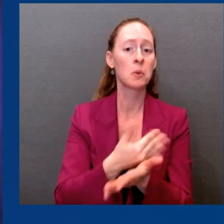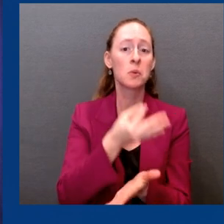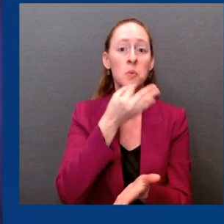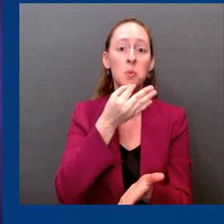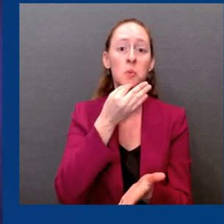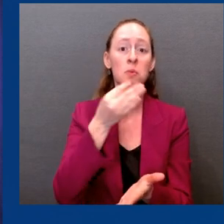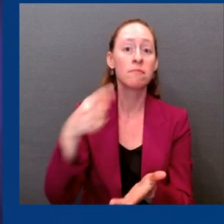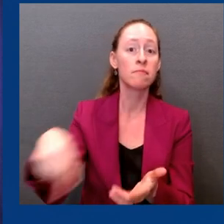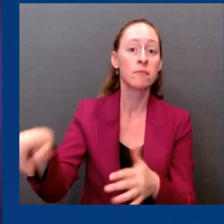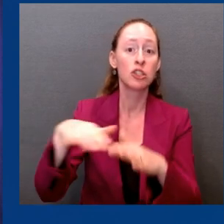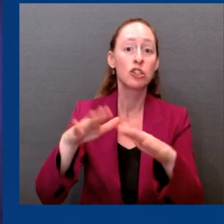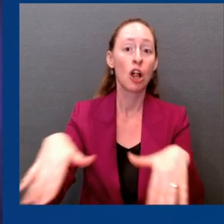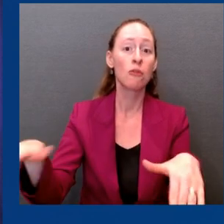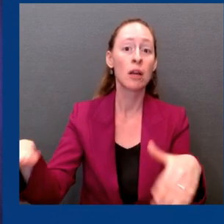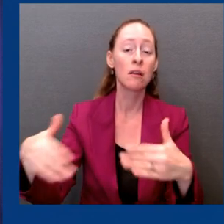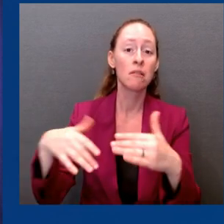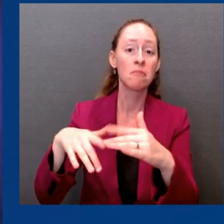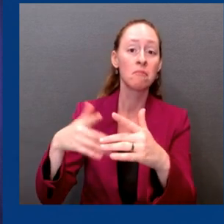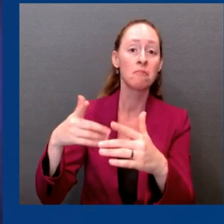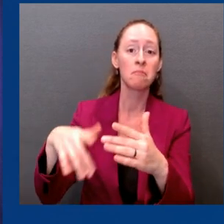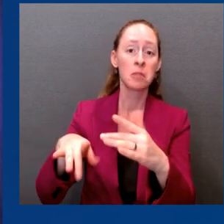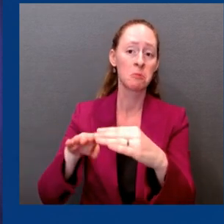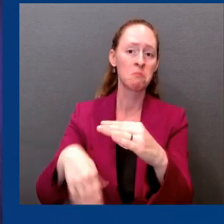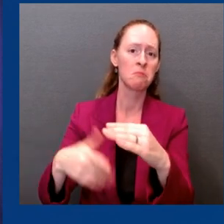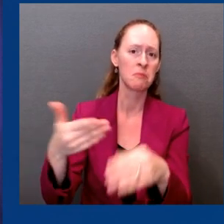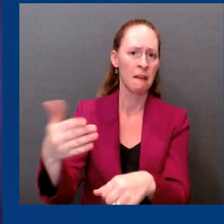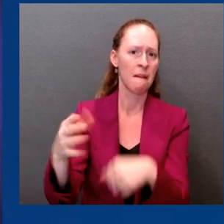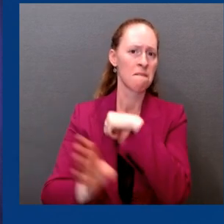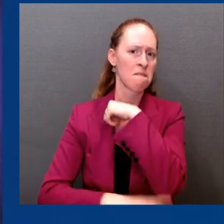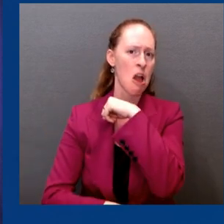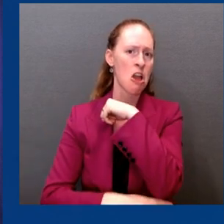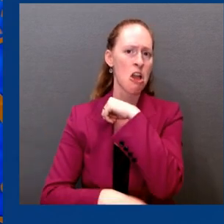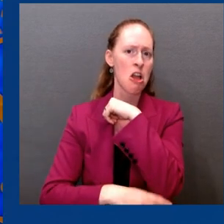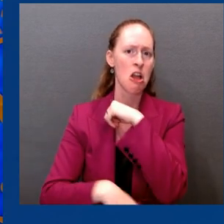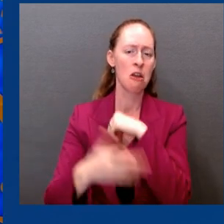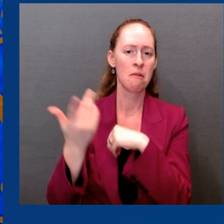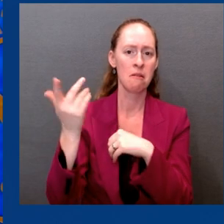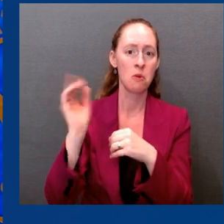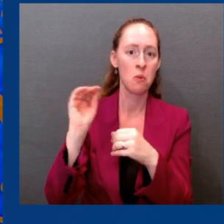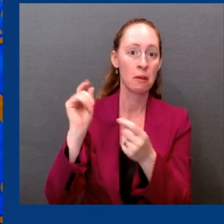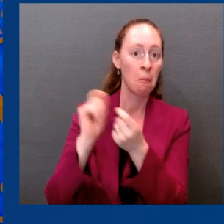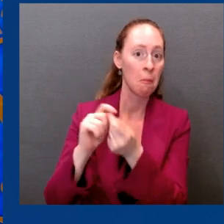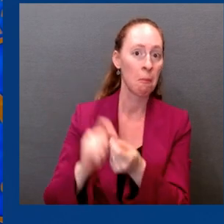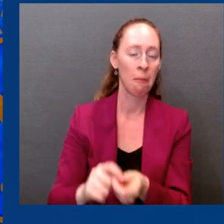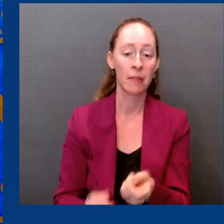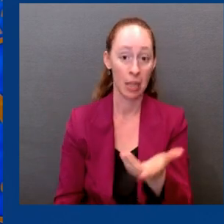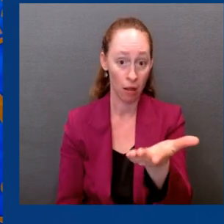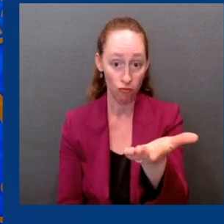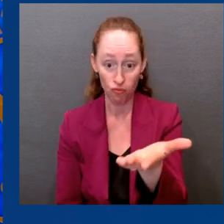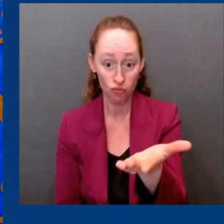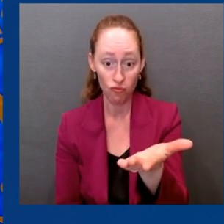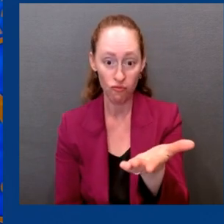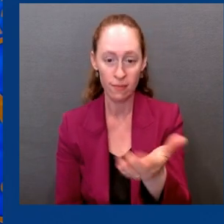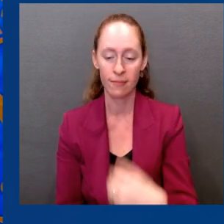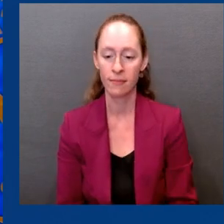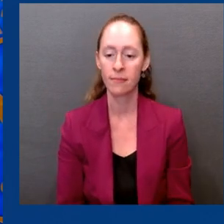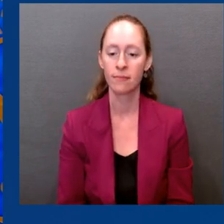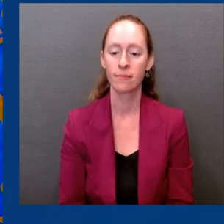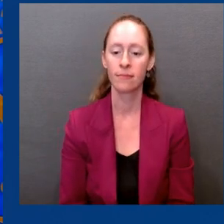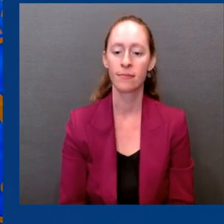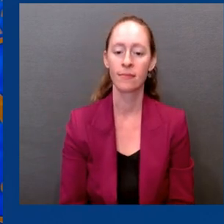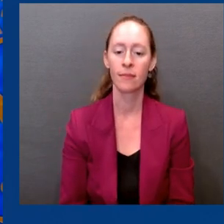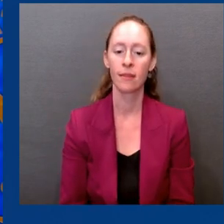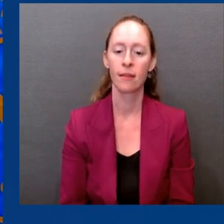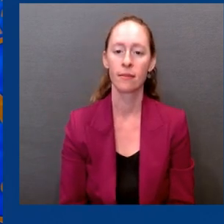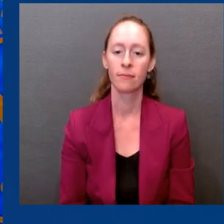specific thing to offer. Dr. Fauci, anything else you want to add to that? Dr. Yeah. You know, Alex, I think what people need to appreciate, although it's very